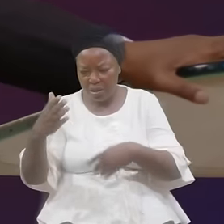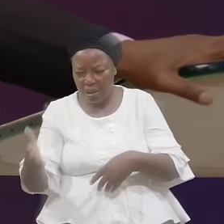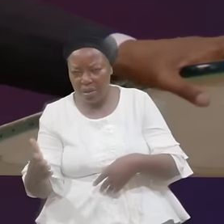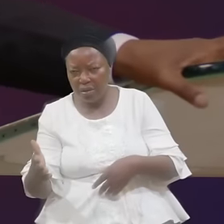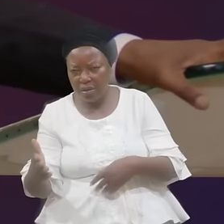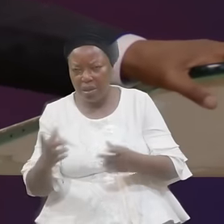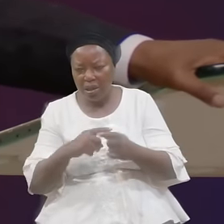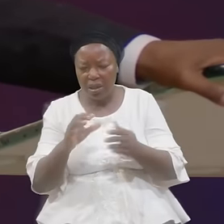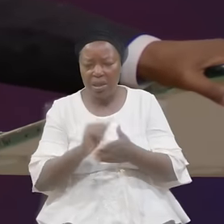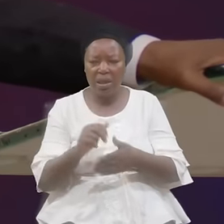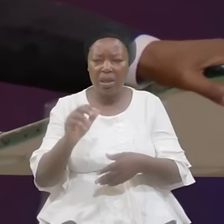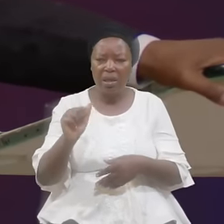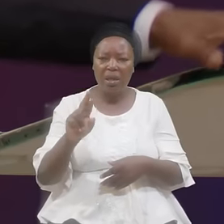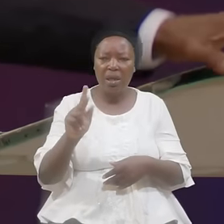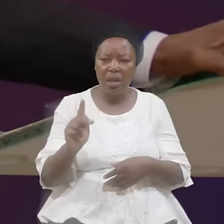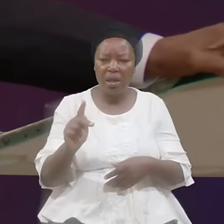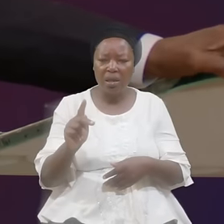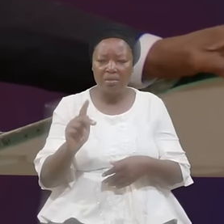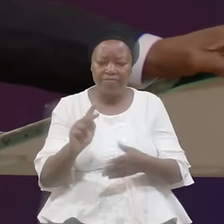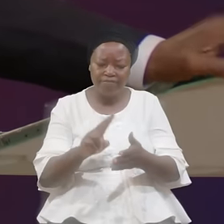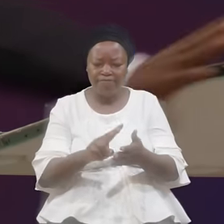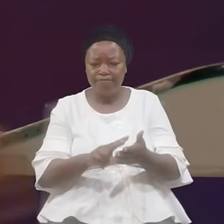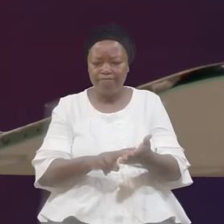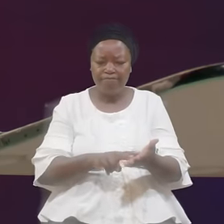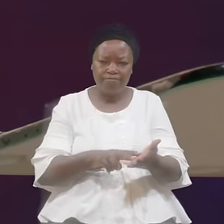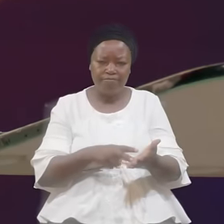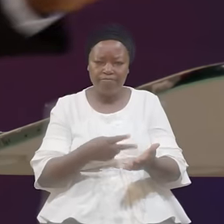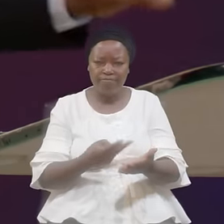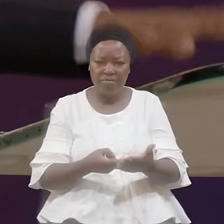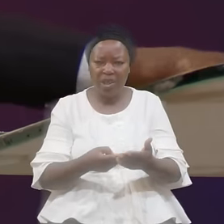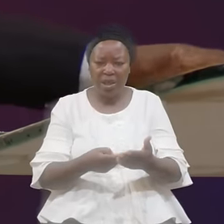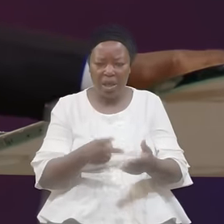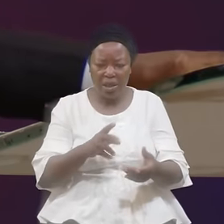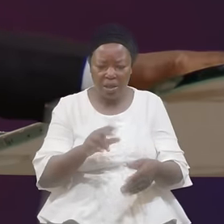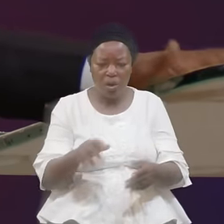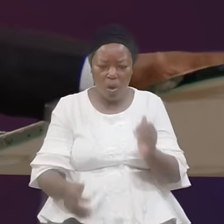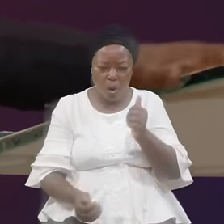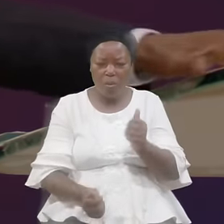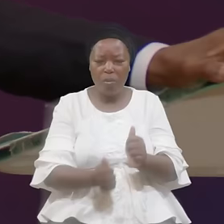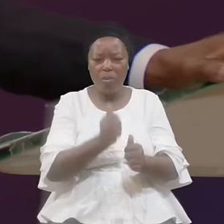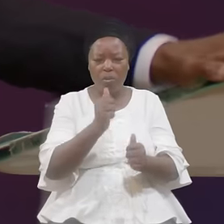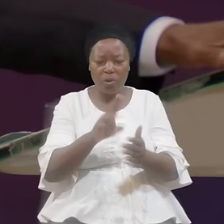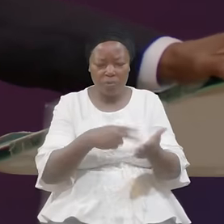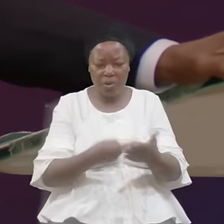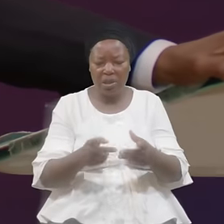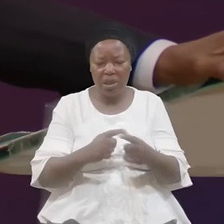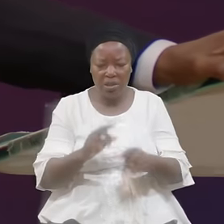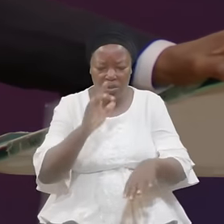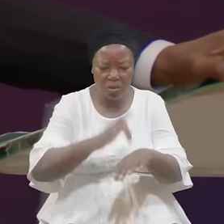And The Ark Stumbles And He Touches It And He Dives